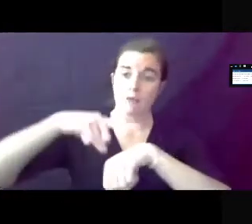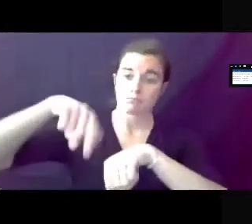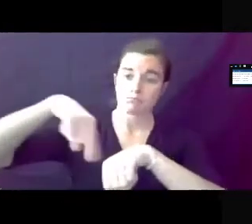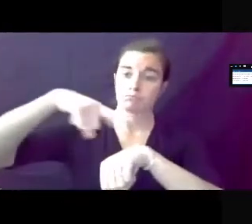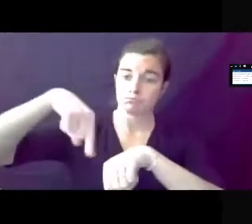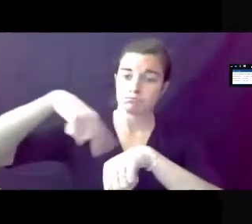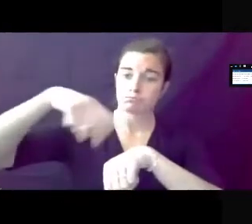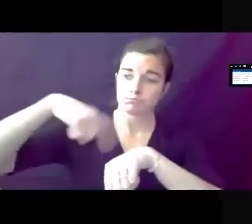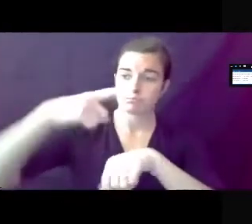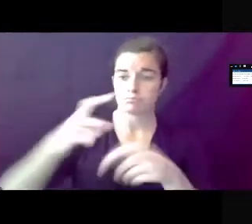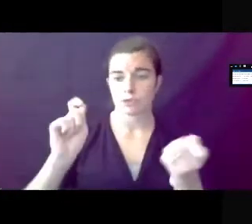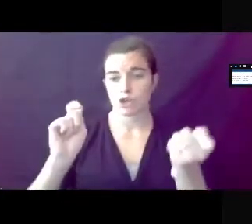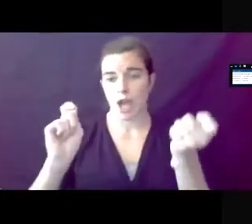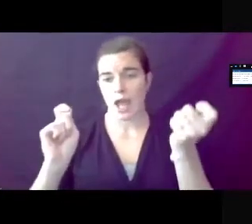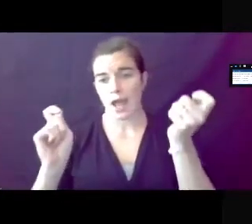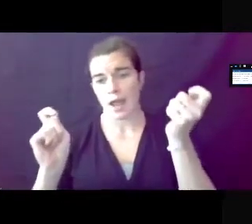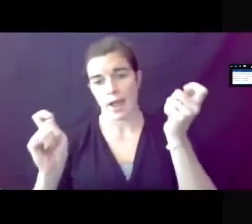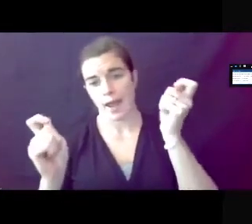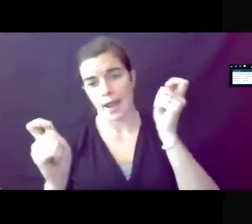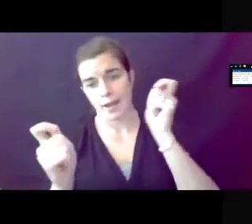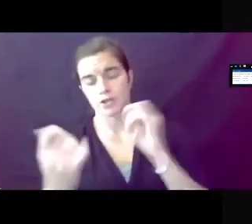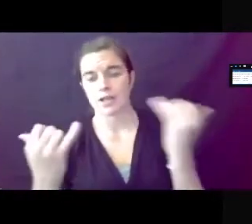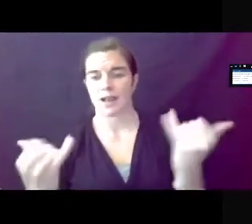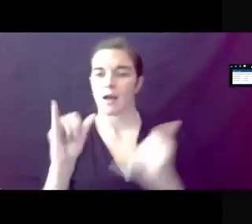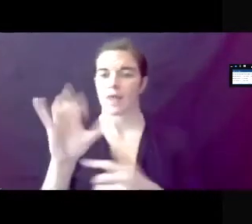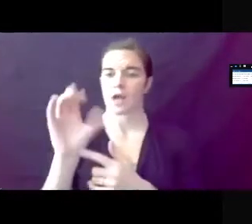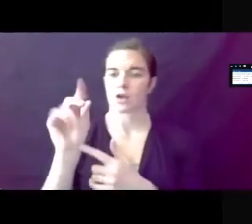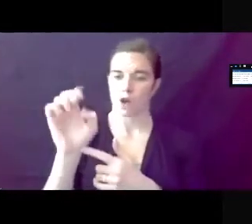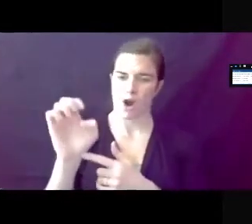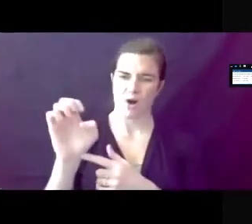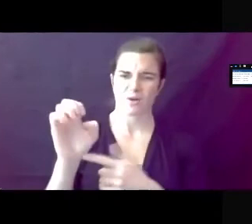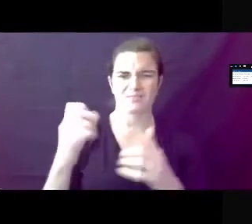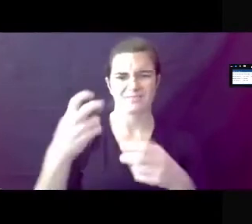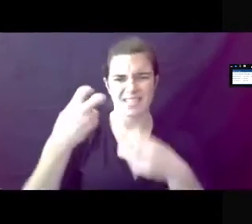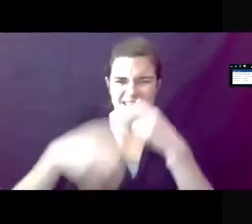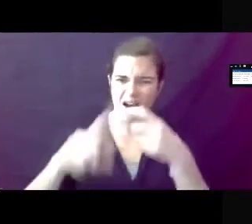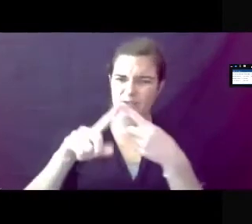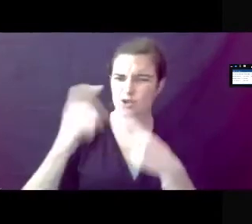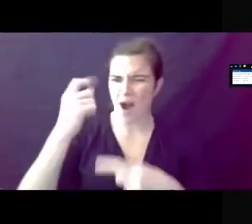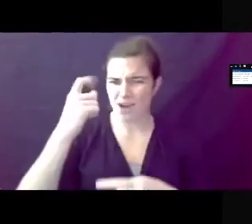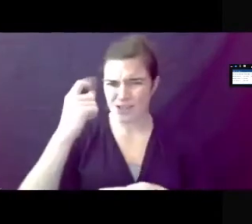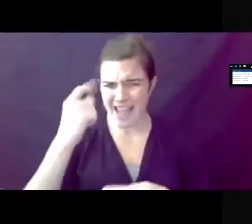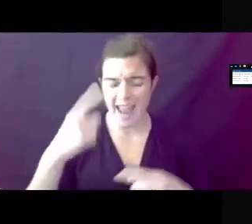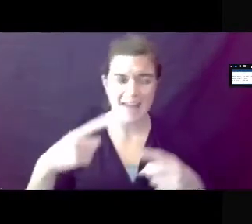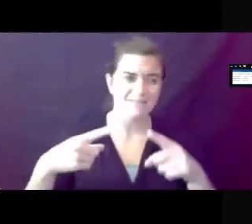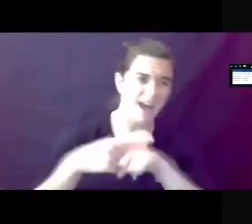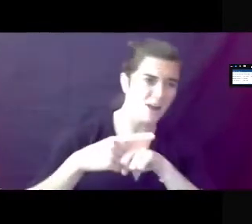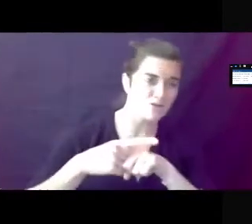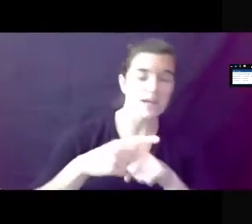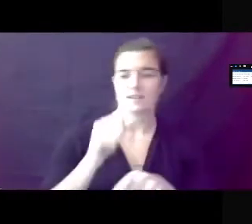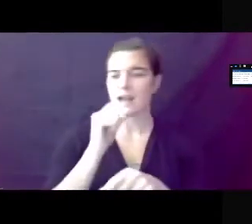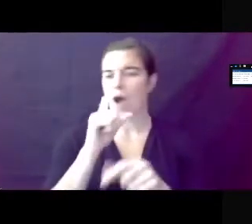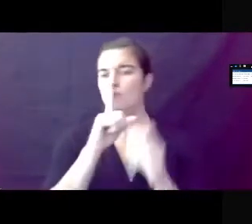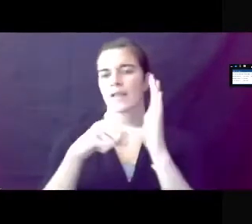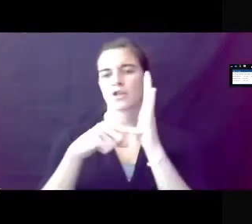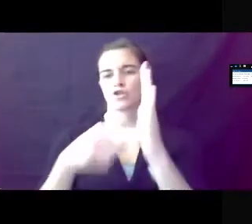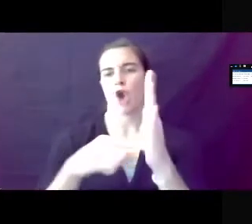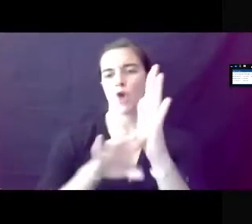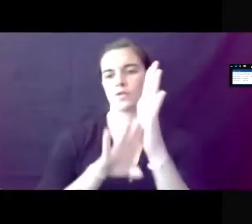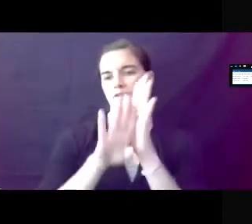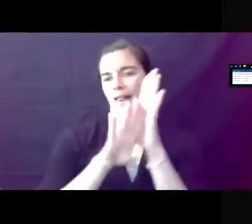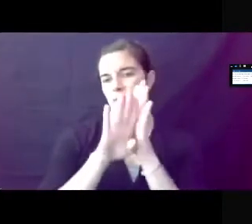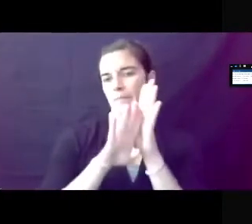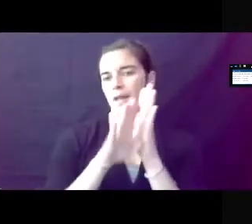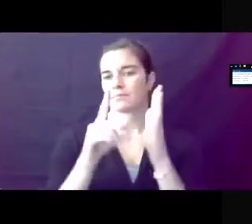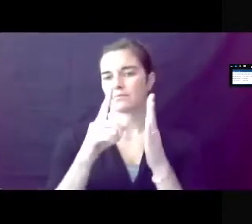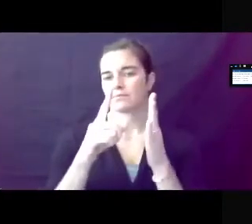changes have created a code that is contradictory, difficult to understand, and does not necessarily reflect the development patterns of desire.